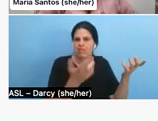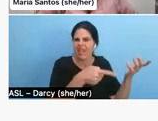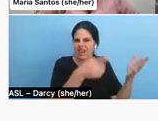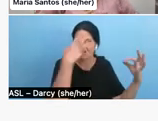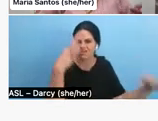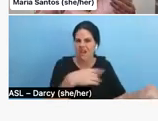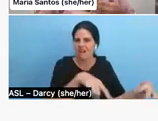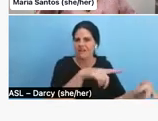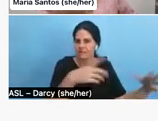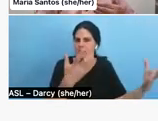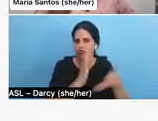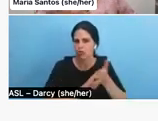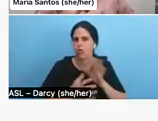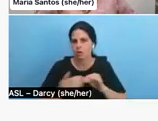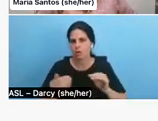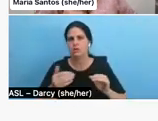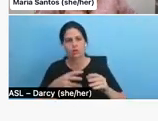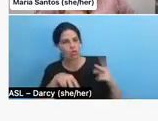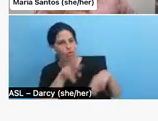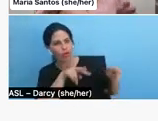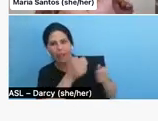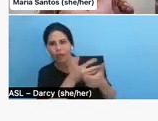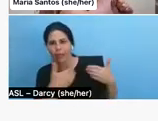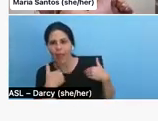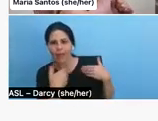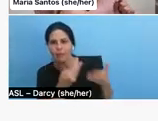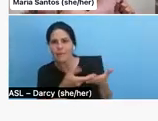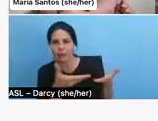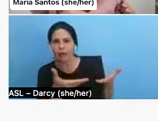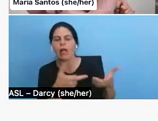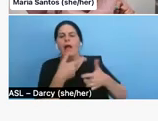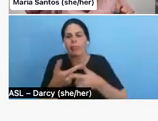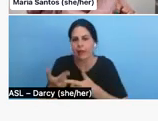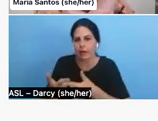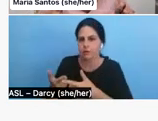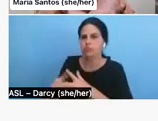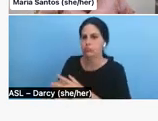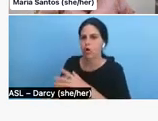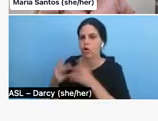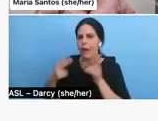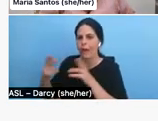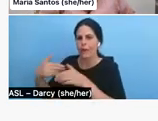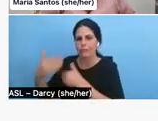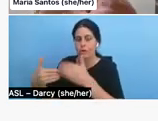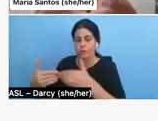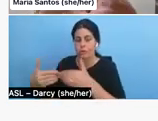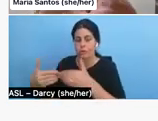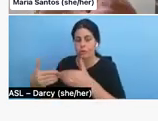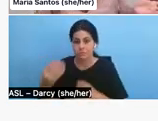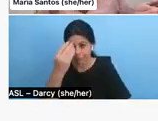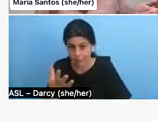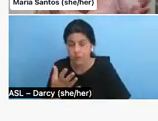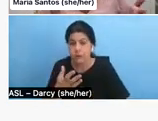Um, and then you go into this editing process. Just a little note for context. Um, usually in the U S when